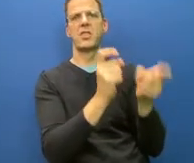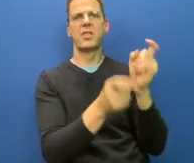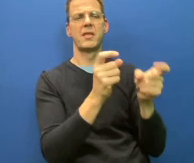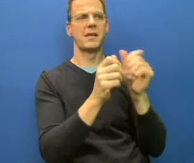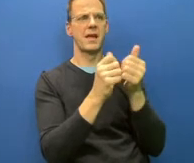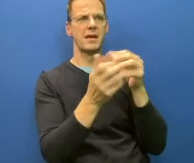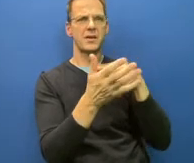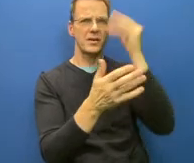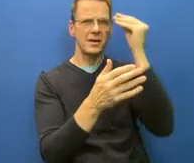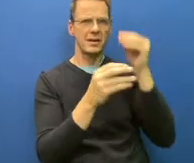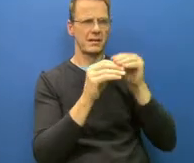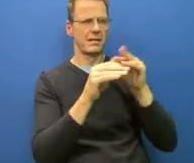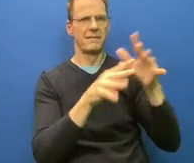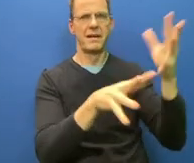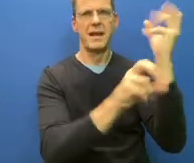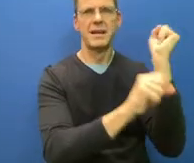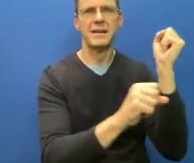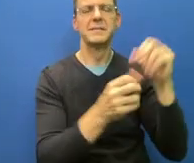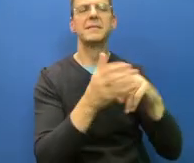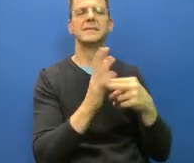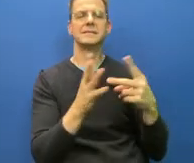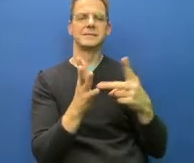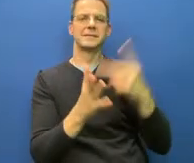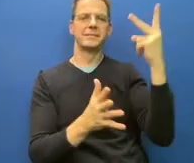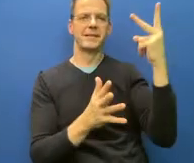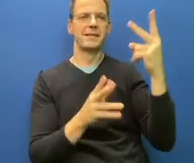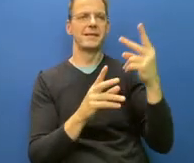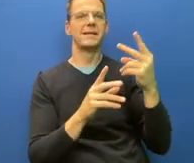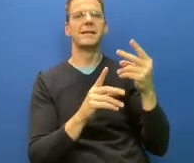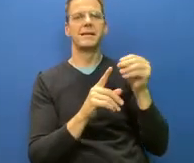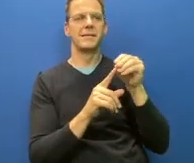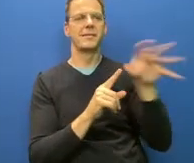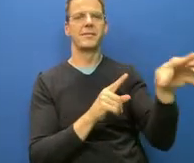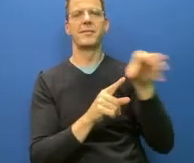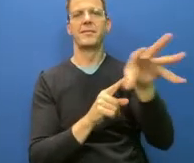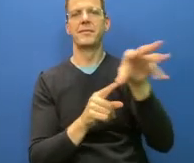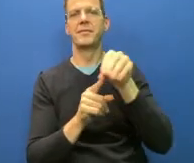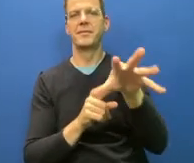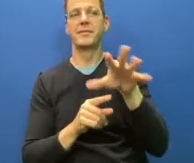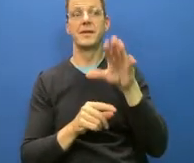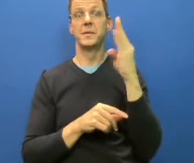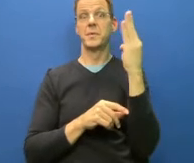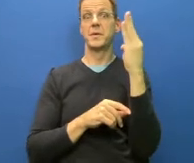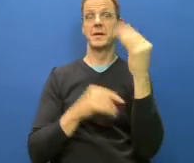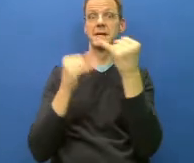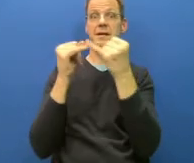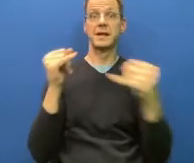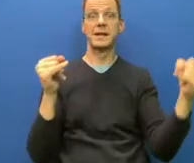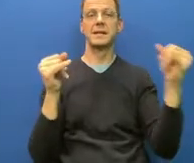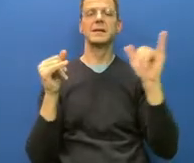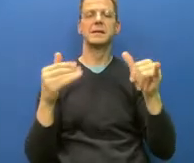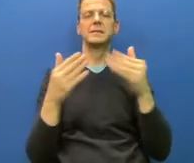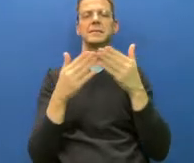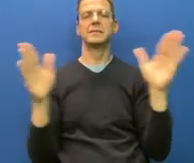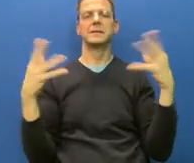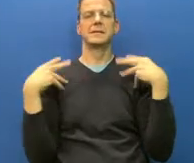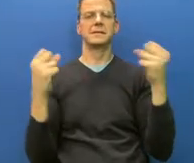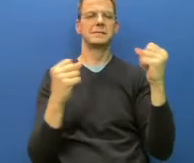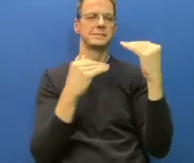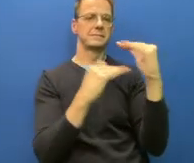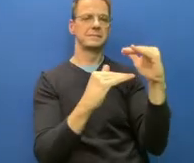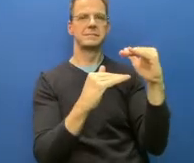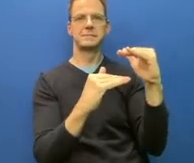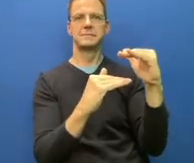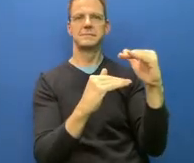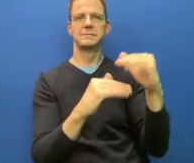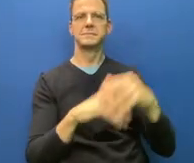line is public health measure, model of public health measures with the more transmissible variant. So something that would give our value